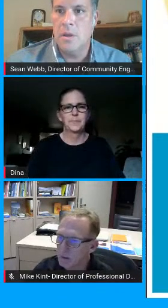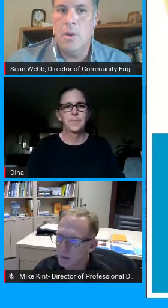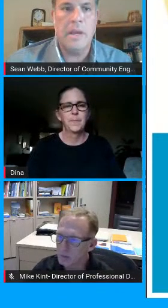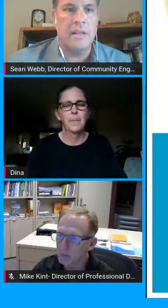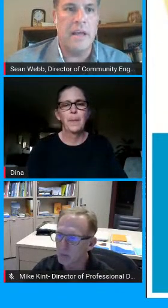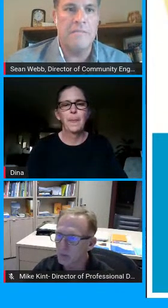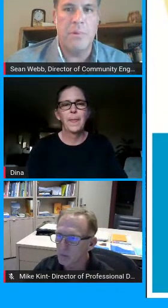okay the live